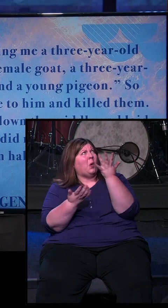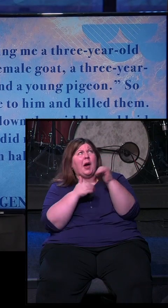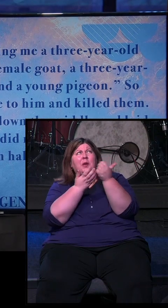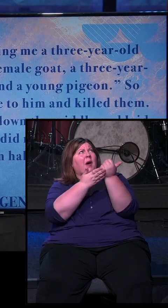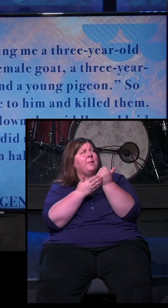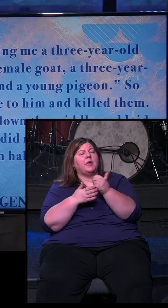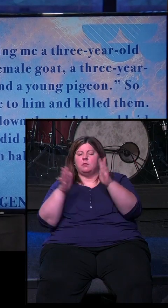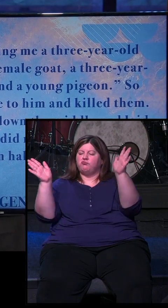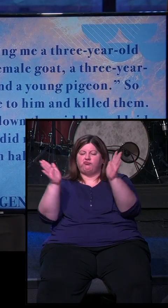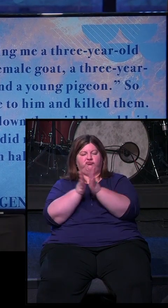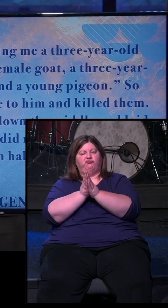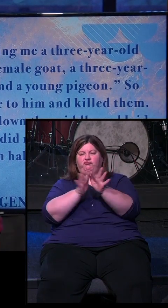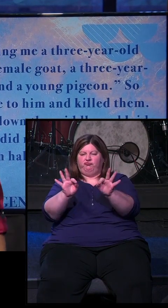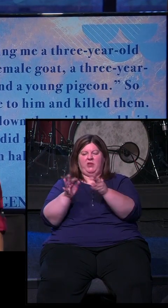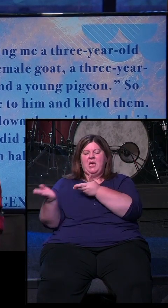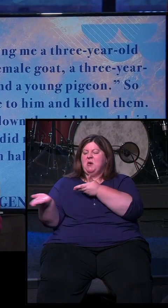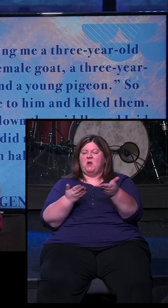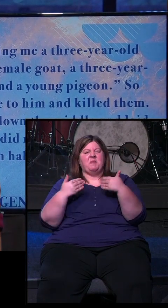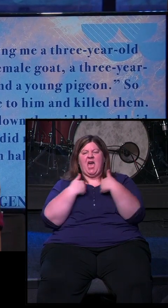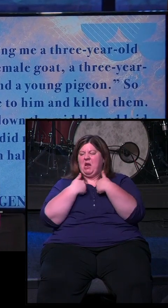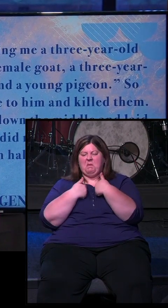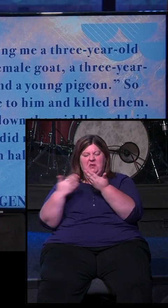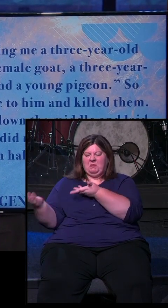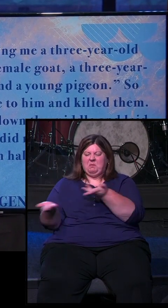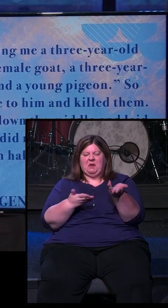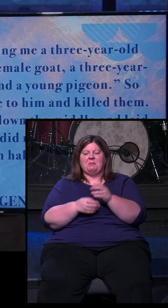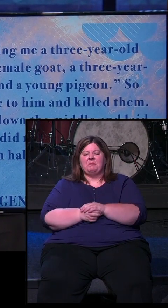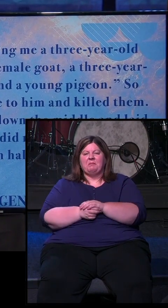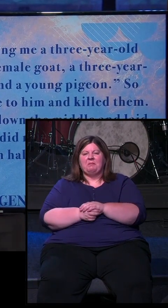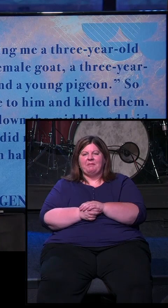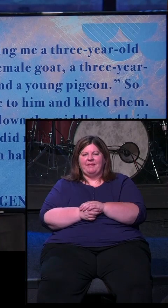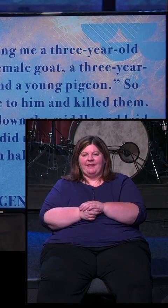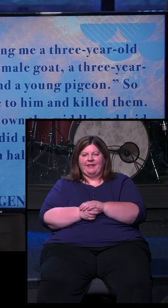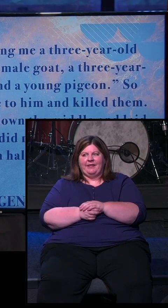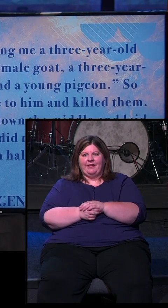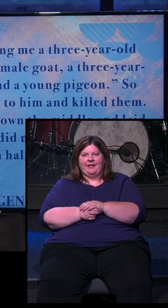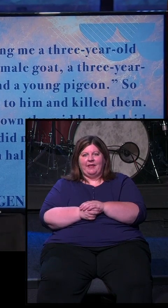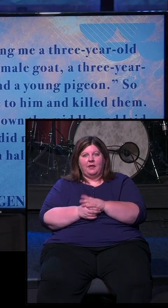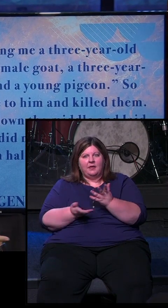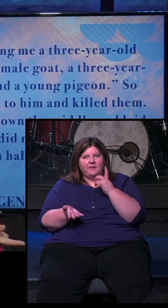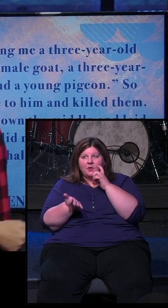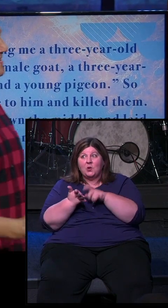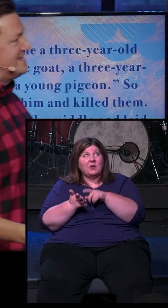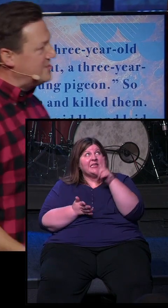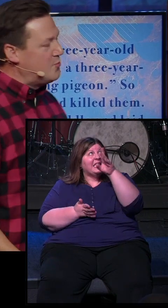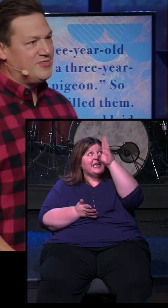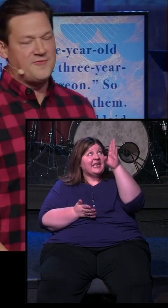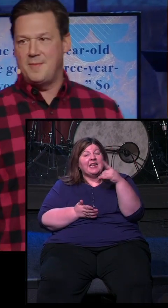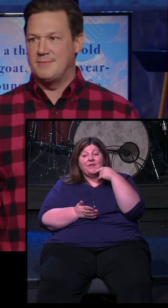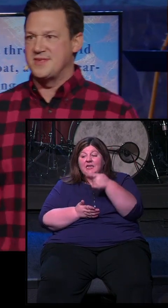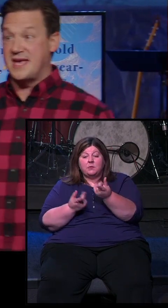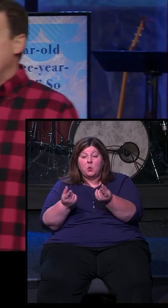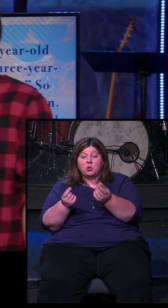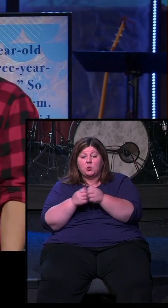And God is like, I got it. Bring me some farm animals. And then did you notice, God never tells Abraham what to do